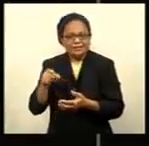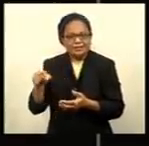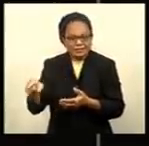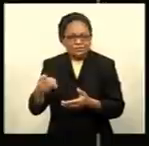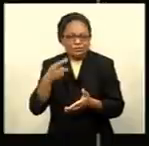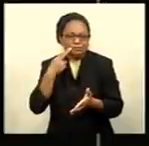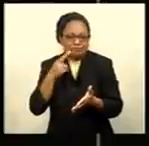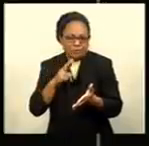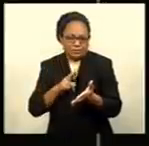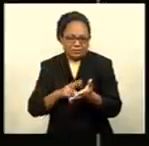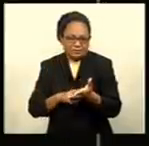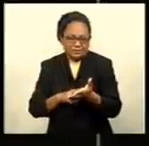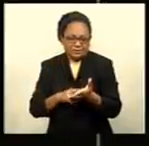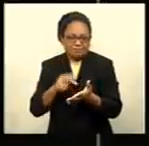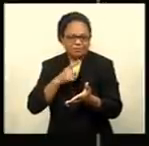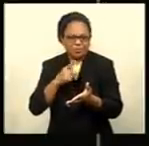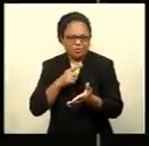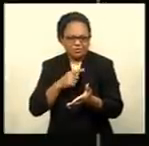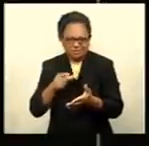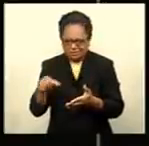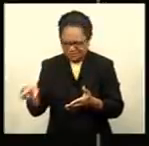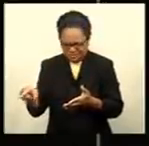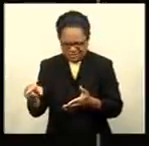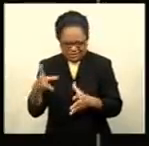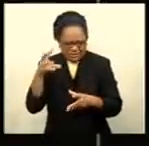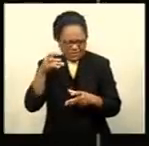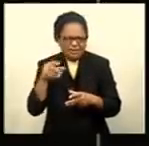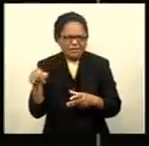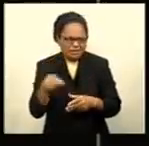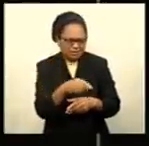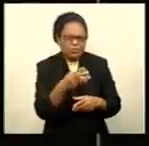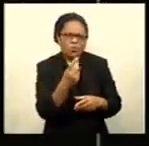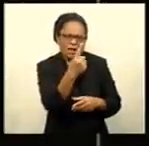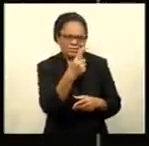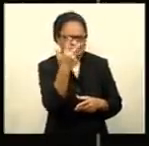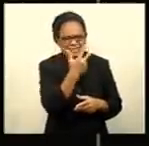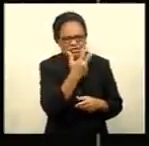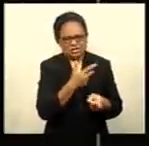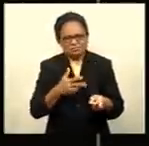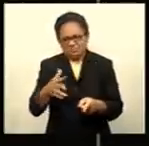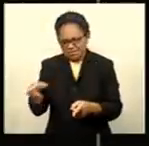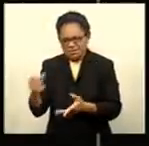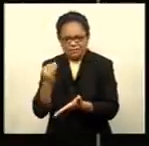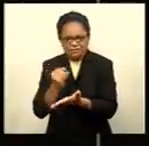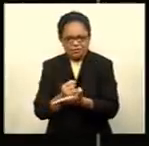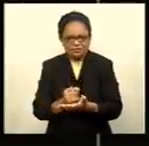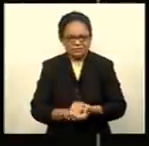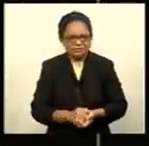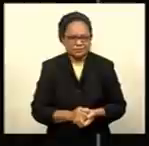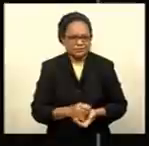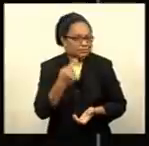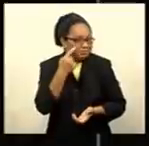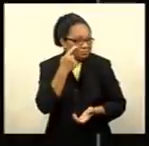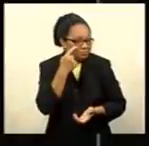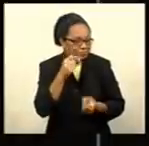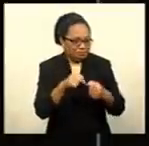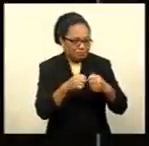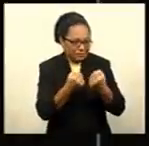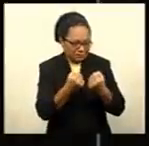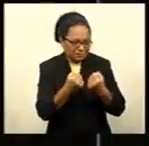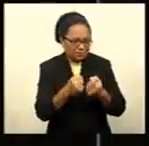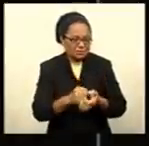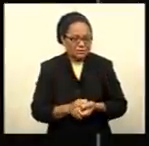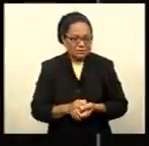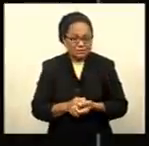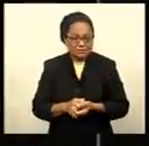report for an incident that left former teammate Joey Manu with a suspected fractured cheekbone. Mitchell scored